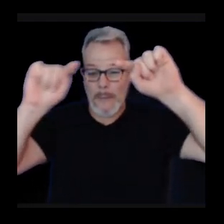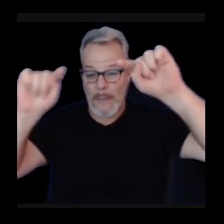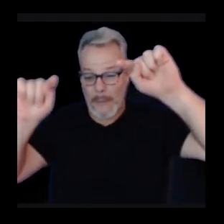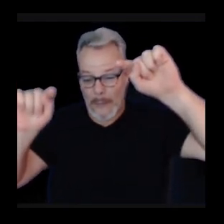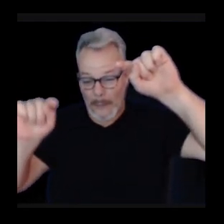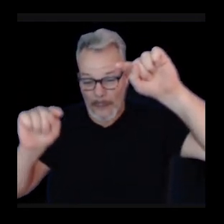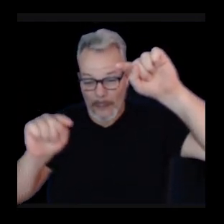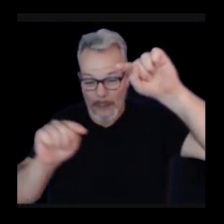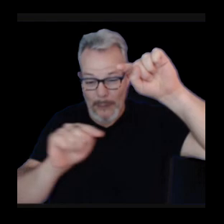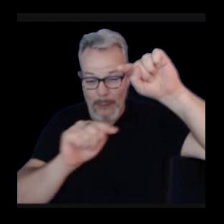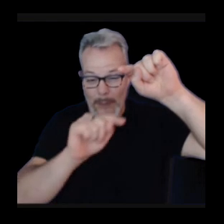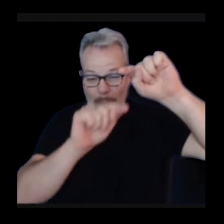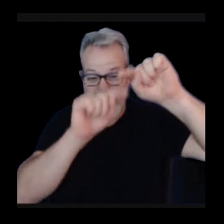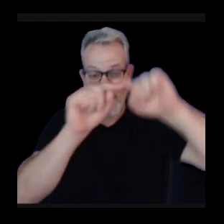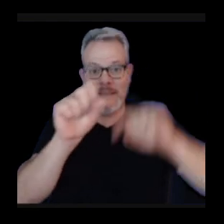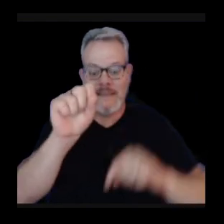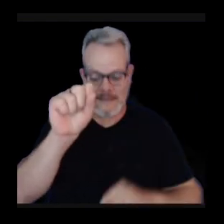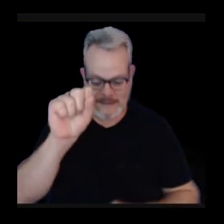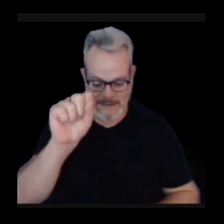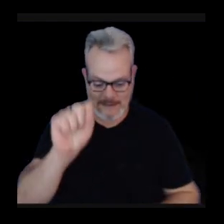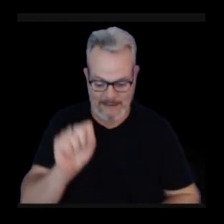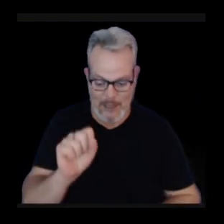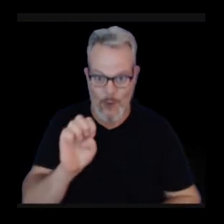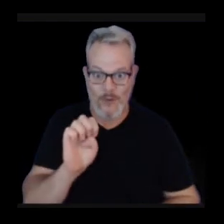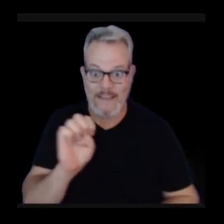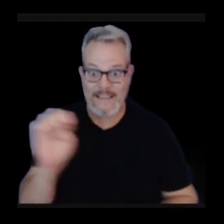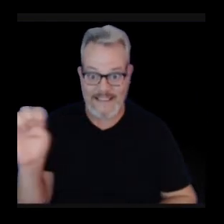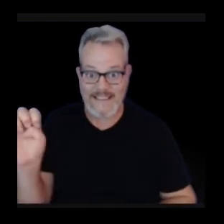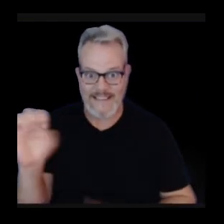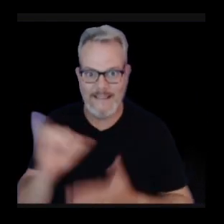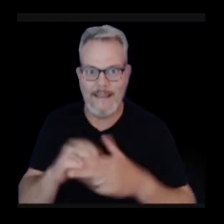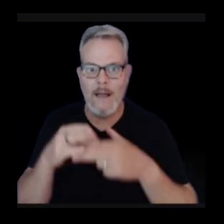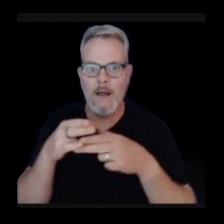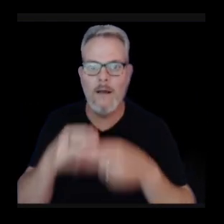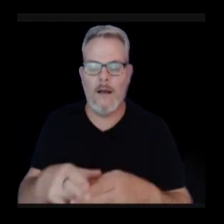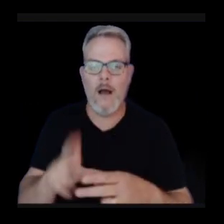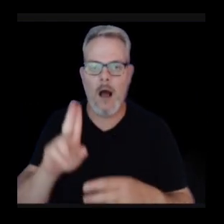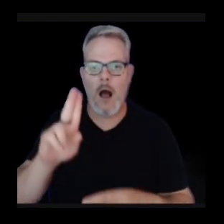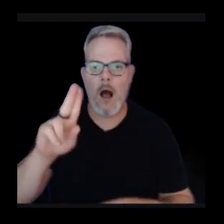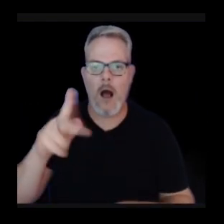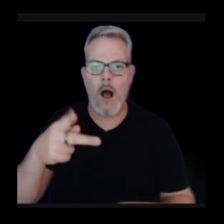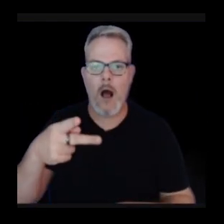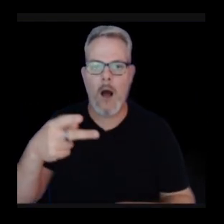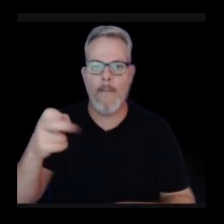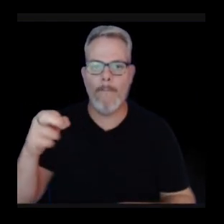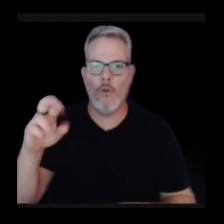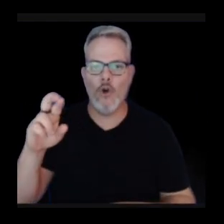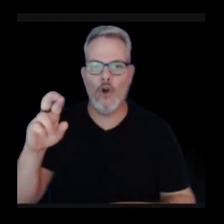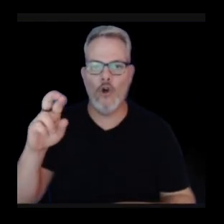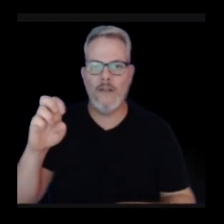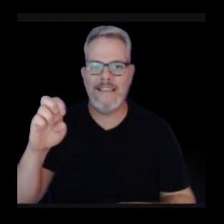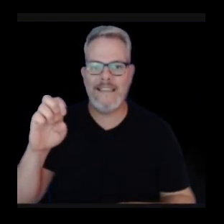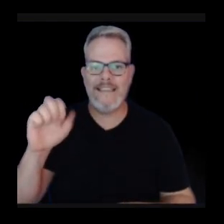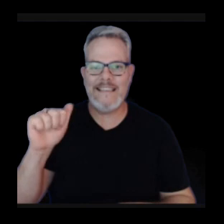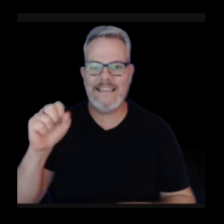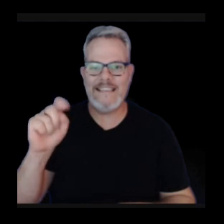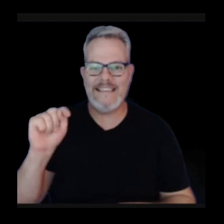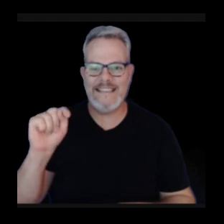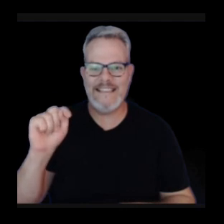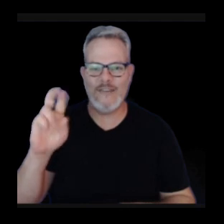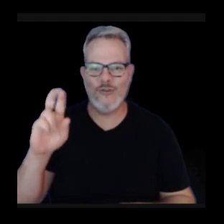caldera here to the southeast. This is the Upper East Rift Zone Connector, sometimes just called the Upper East Rift.